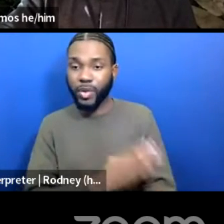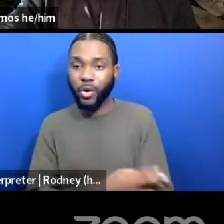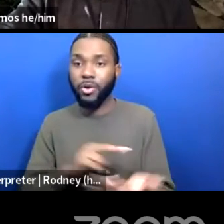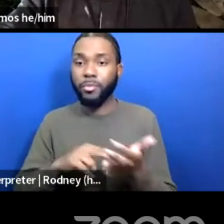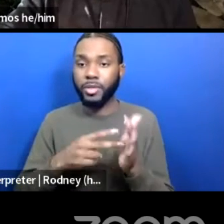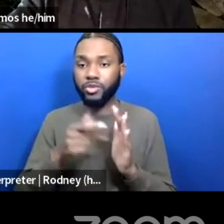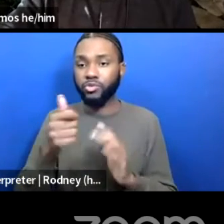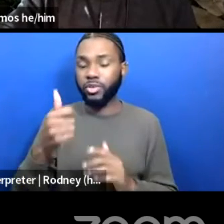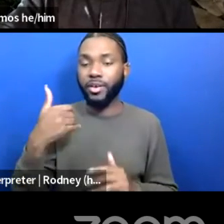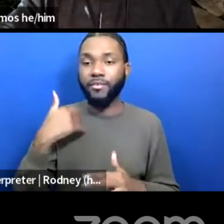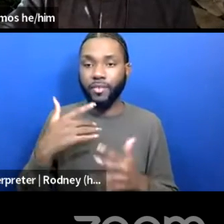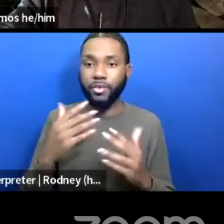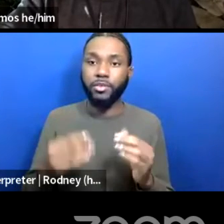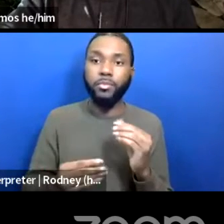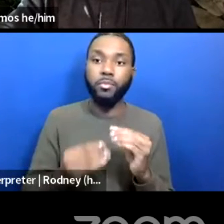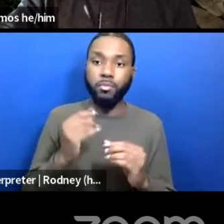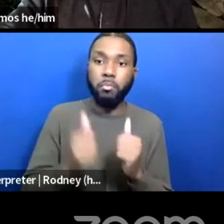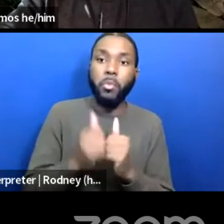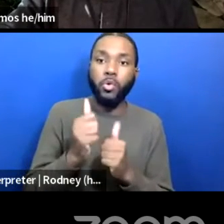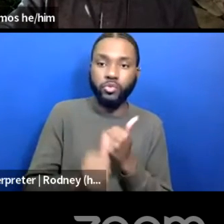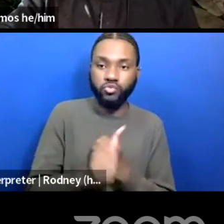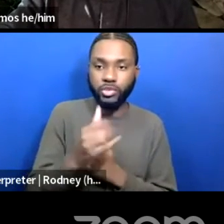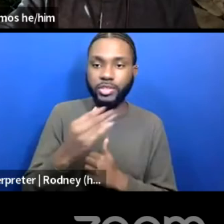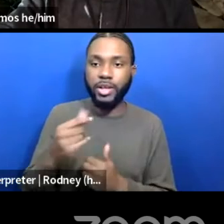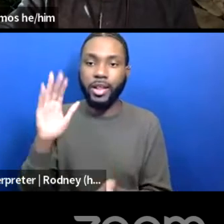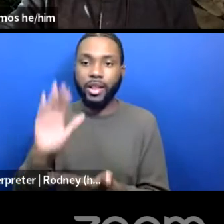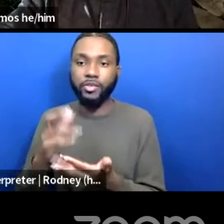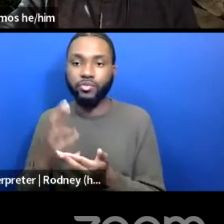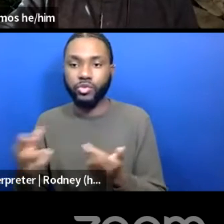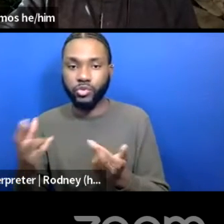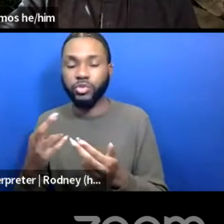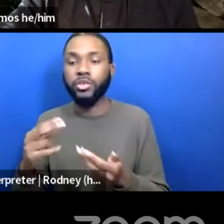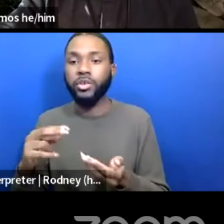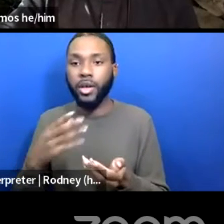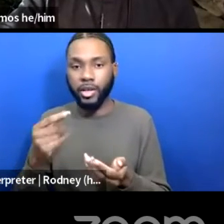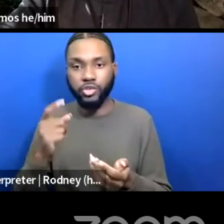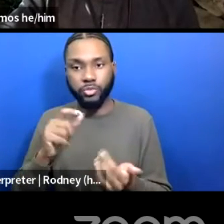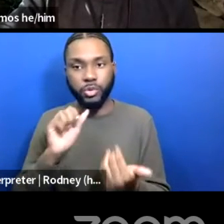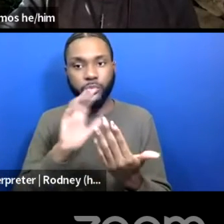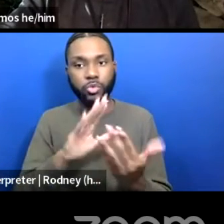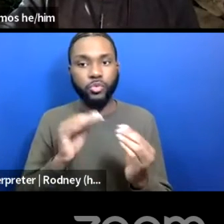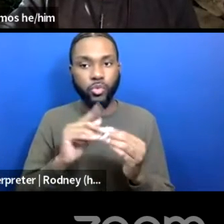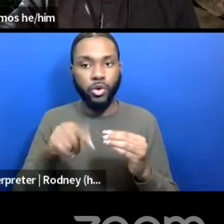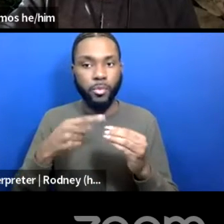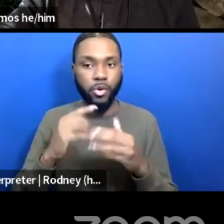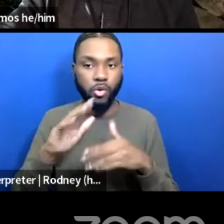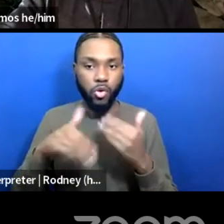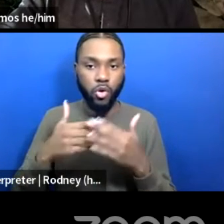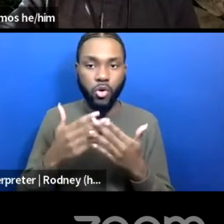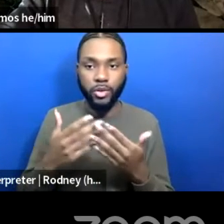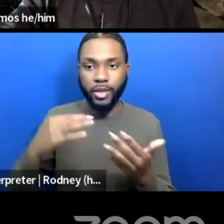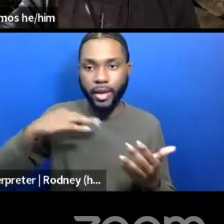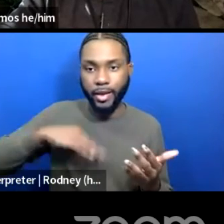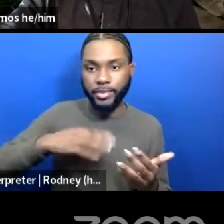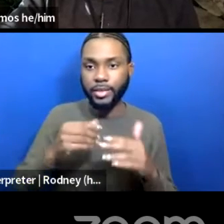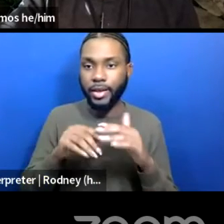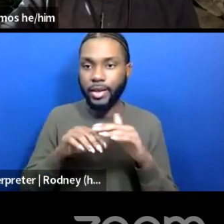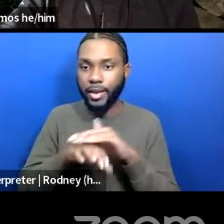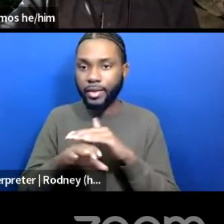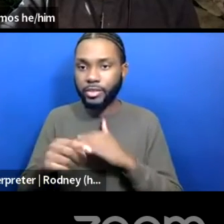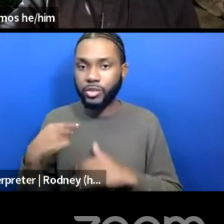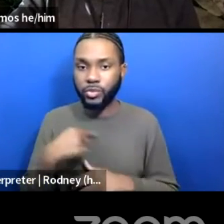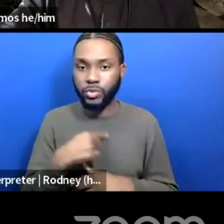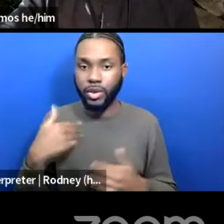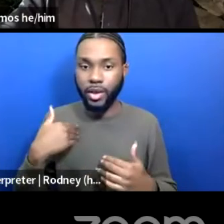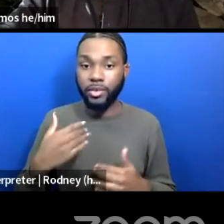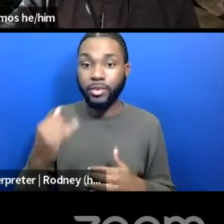risk and fewer resources who should be approached more about all the assets and access that we have. So if you're going to do normal 10